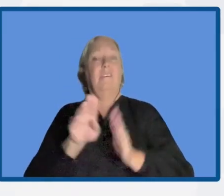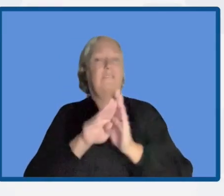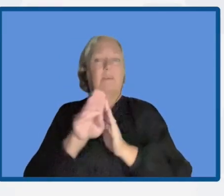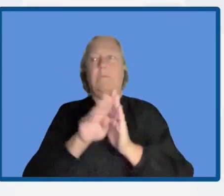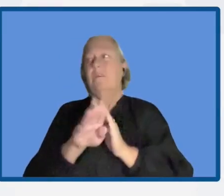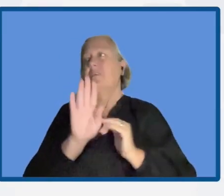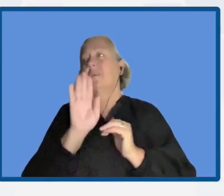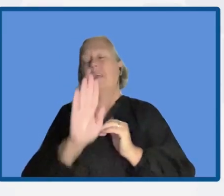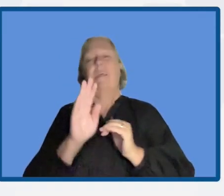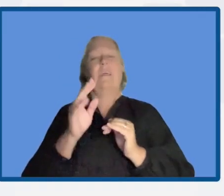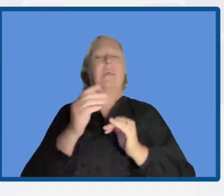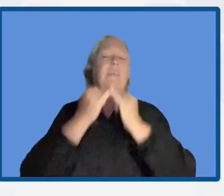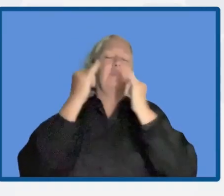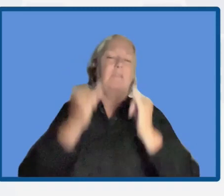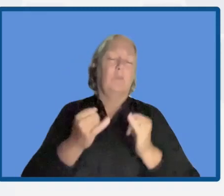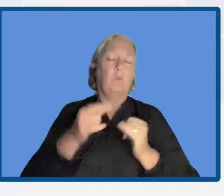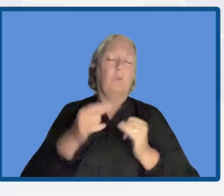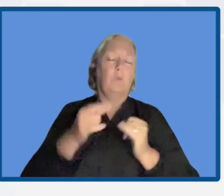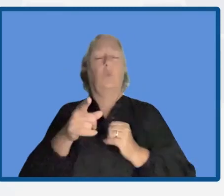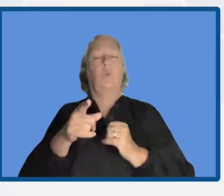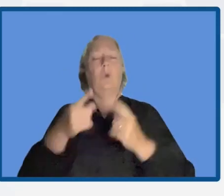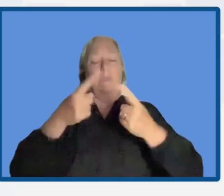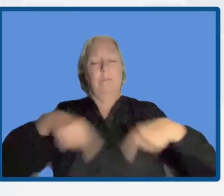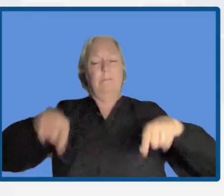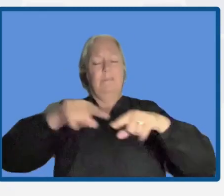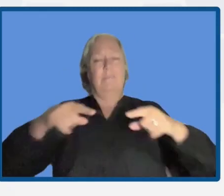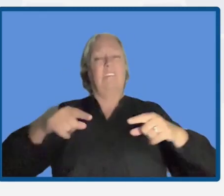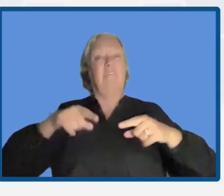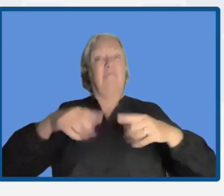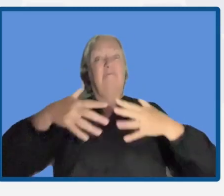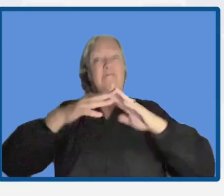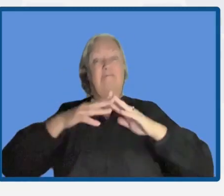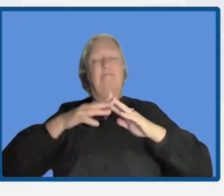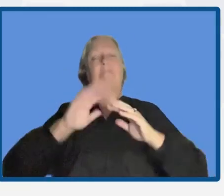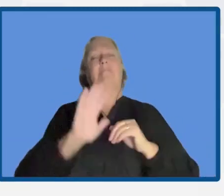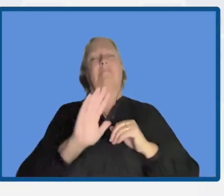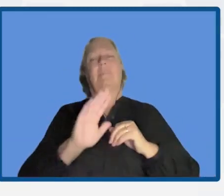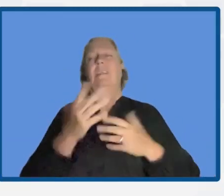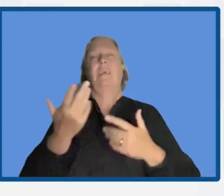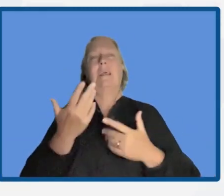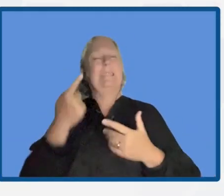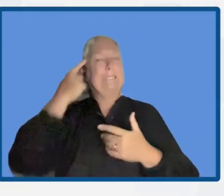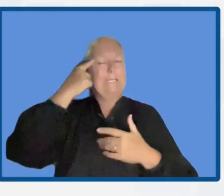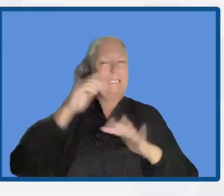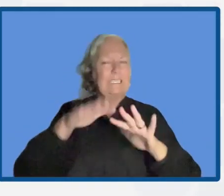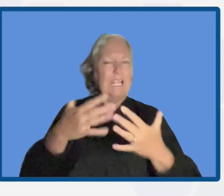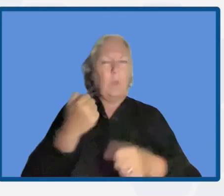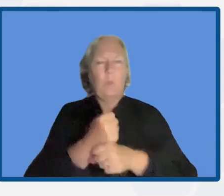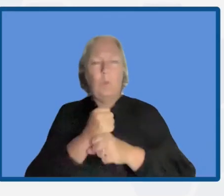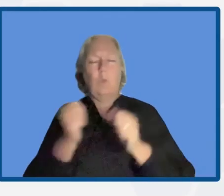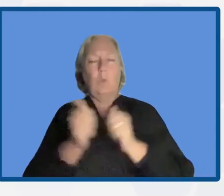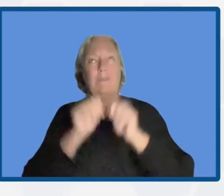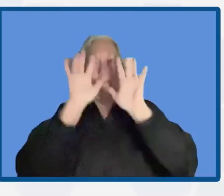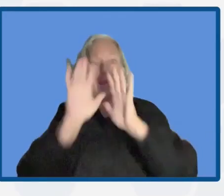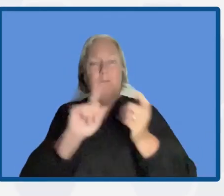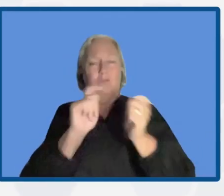technical committee that was set up within this institutional framework of response to climate change using the guidelines